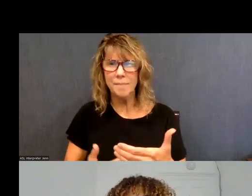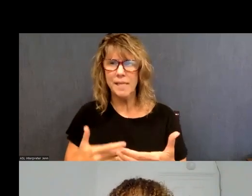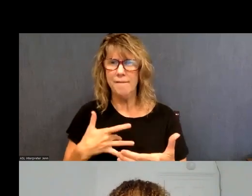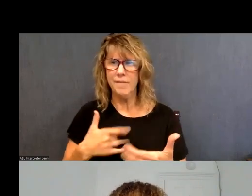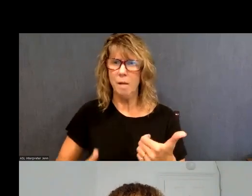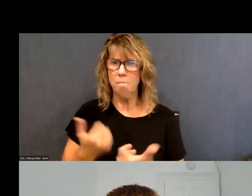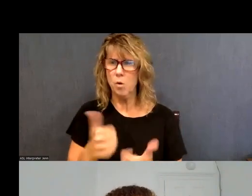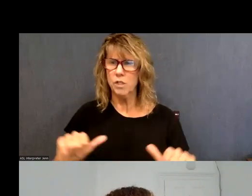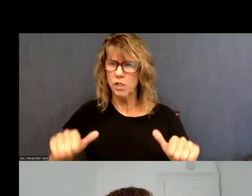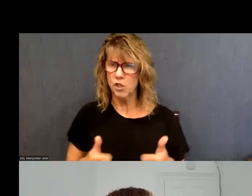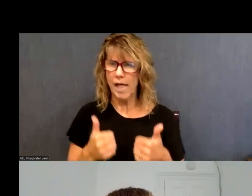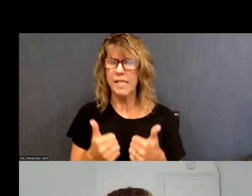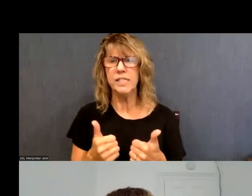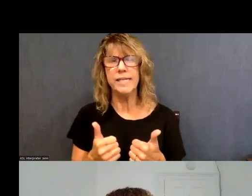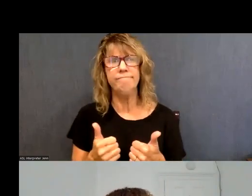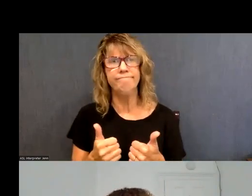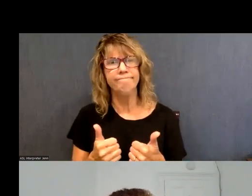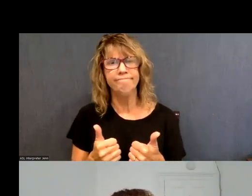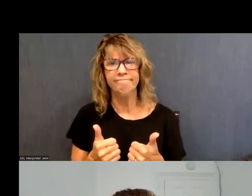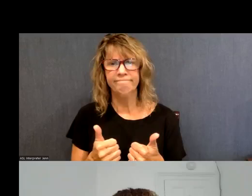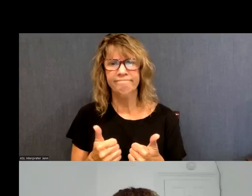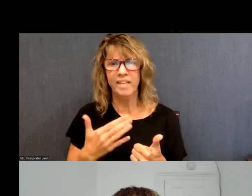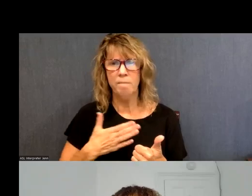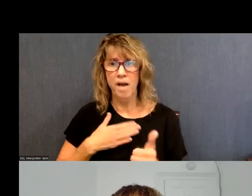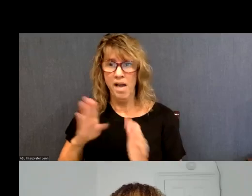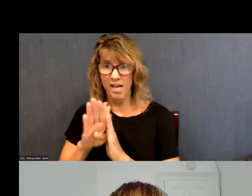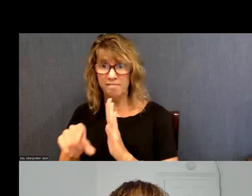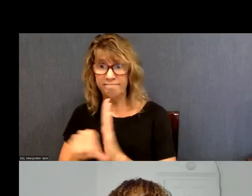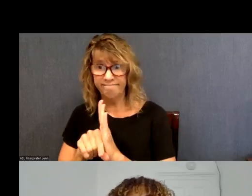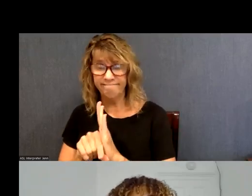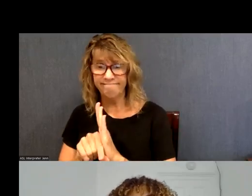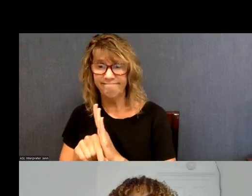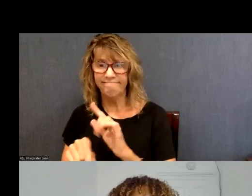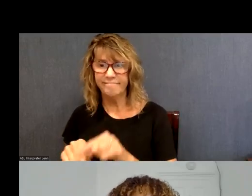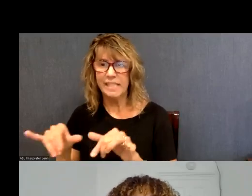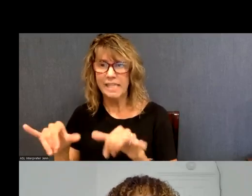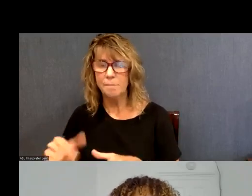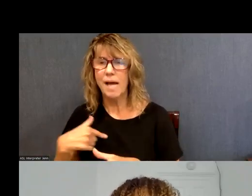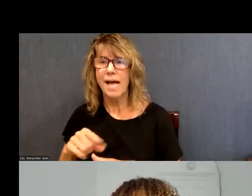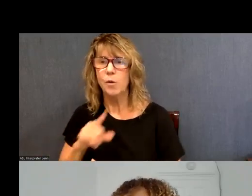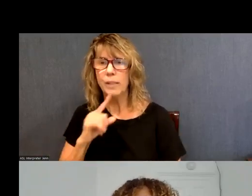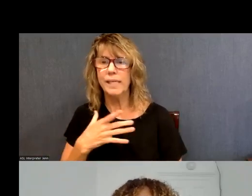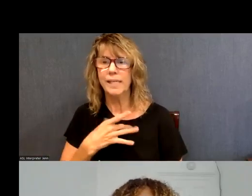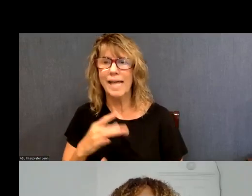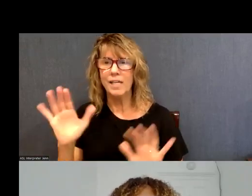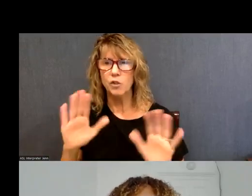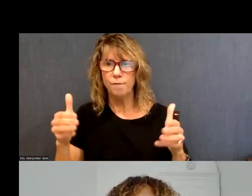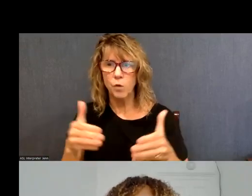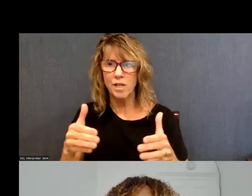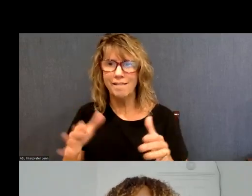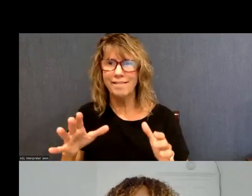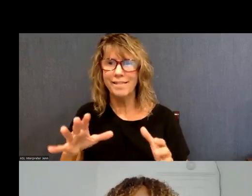us, um, and my, my background is an in, in, in So I, I like to really focus on the entire